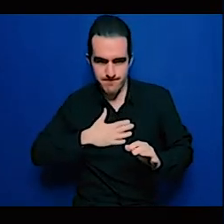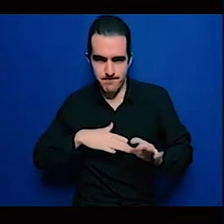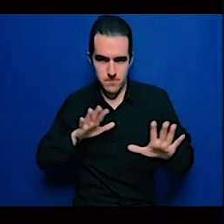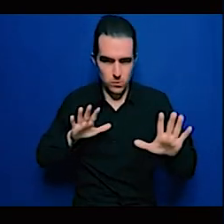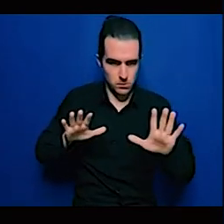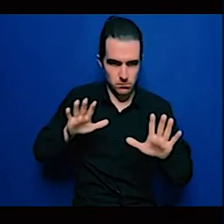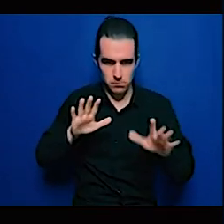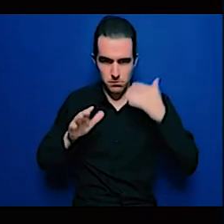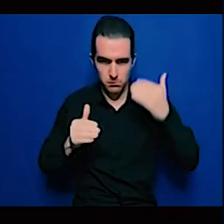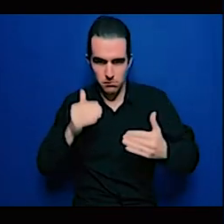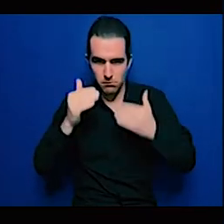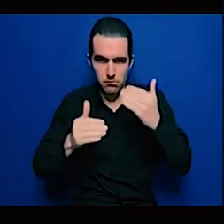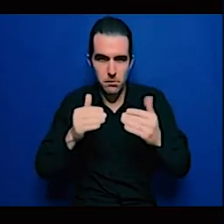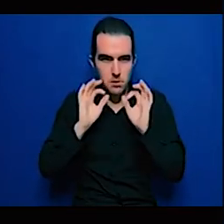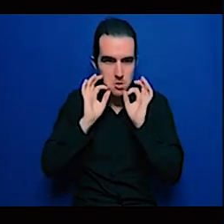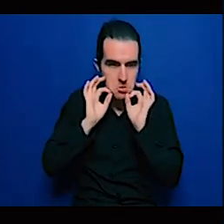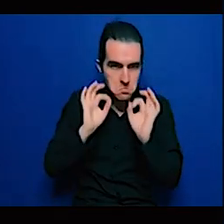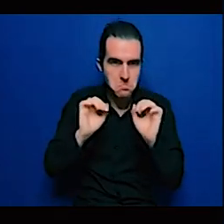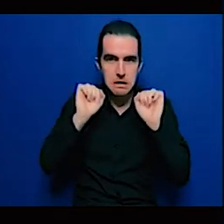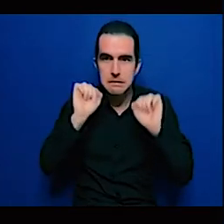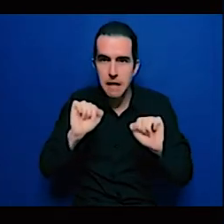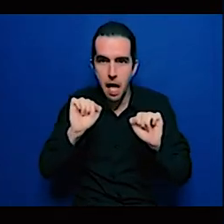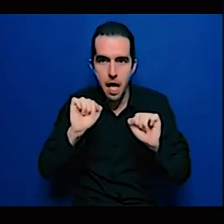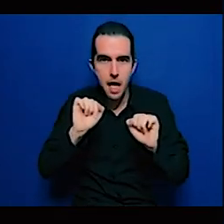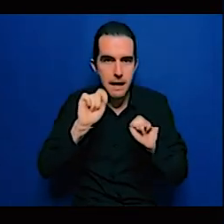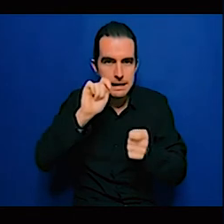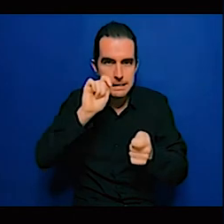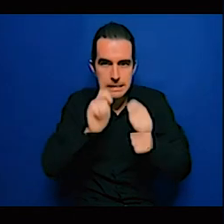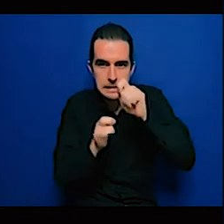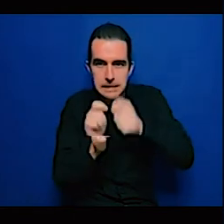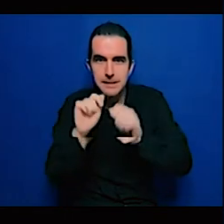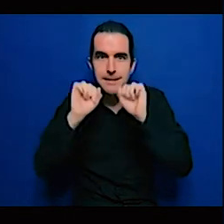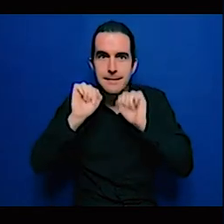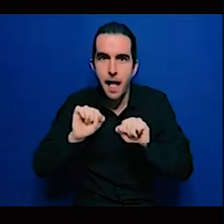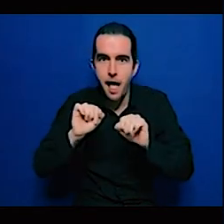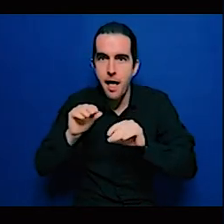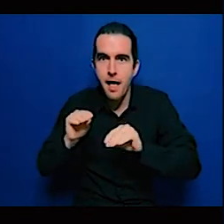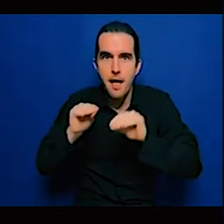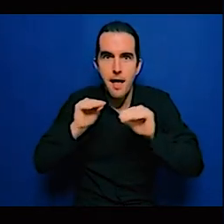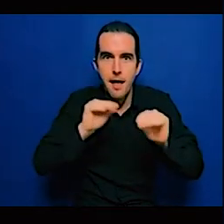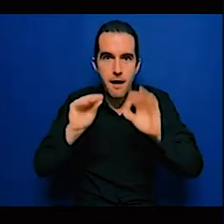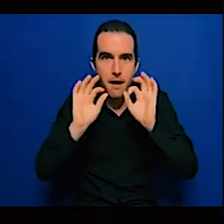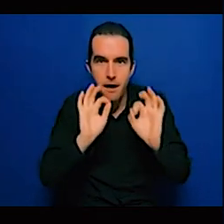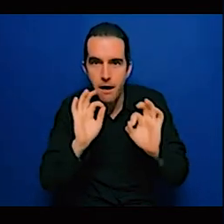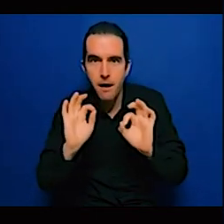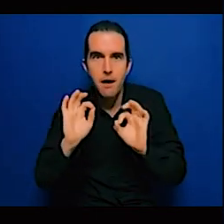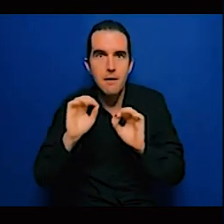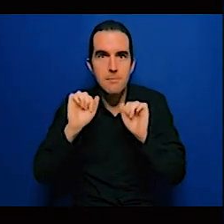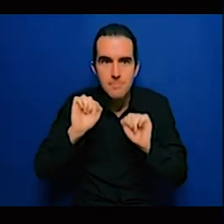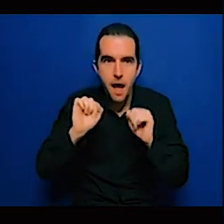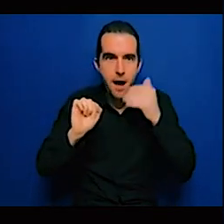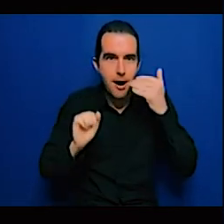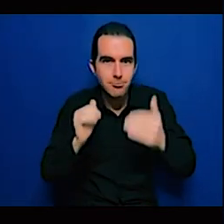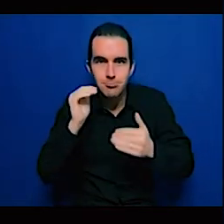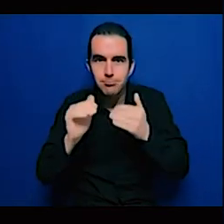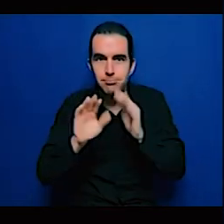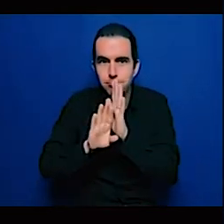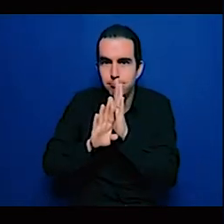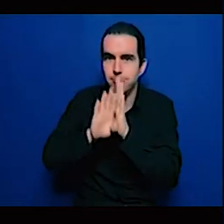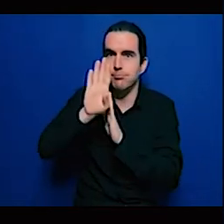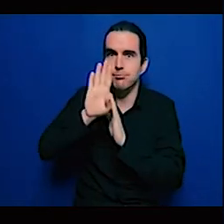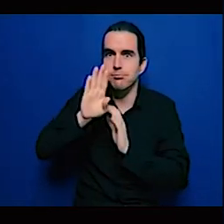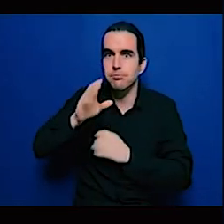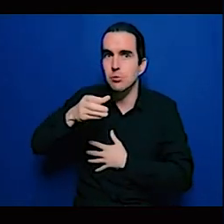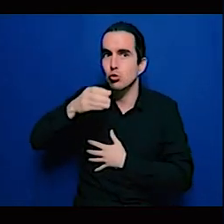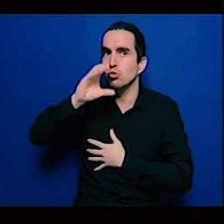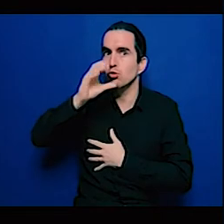own population our biodiversity and of course for achieving the SDGs beyond the matters of climate change so